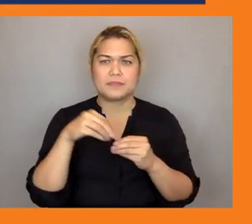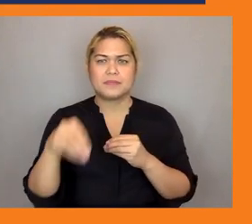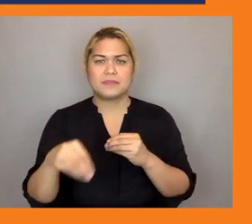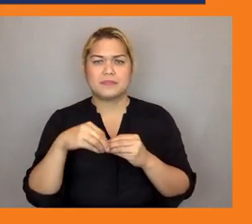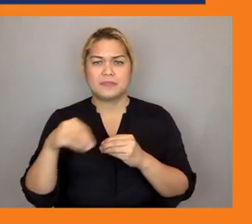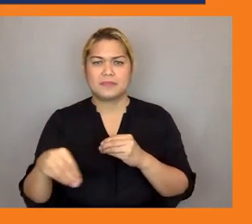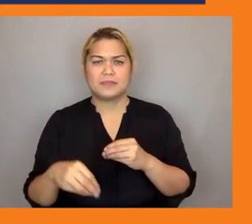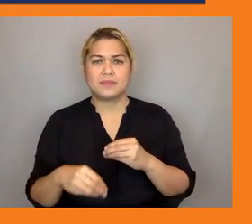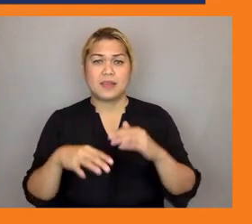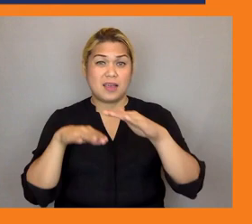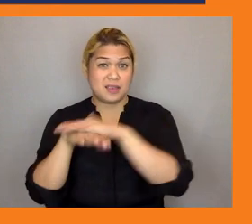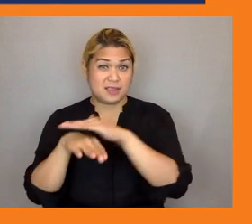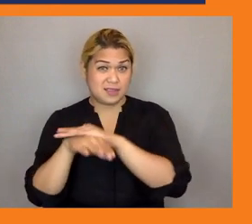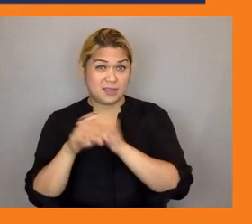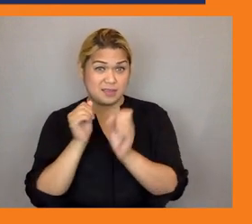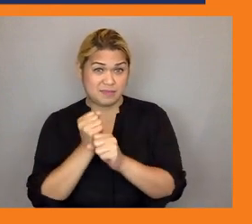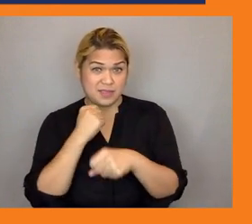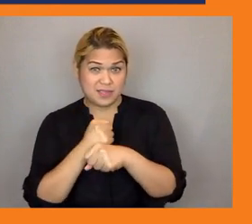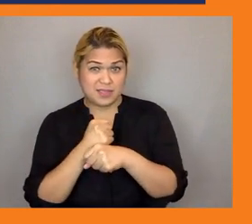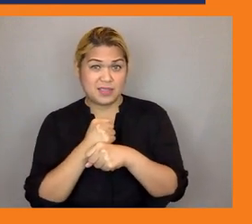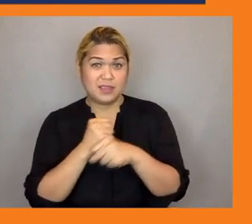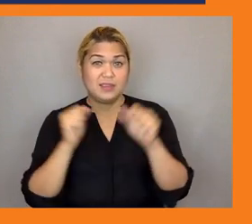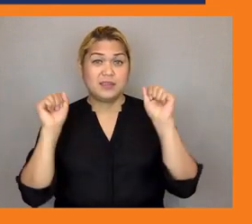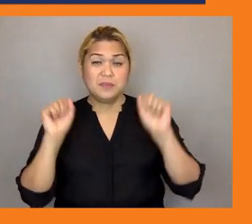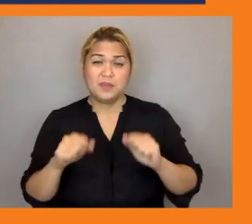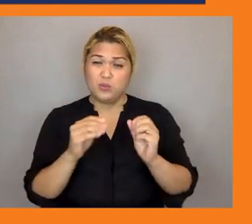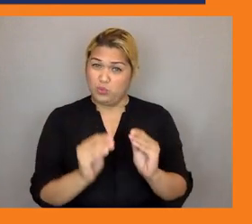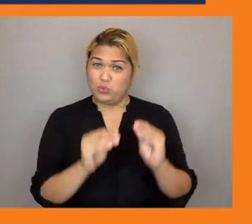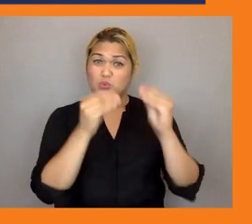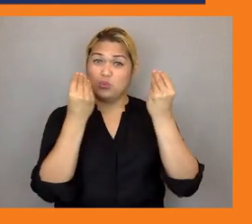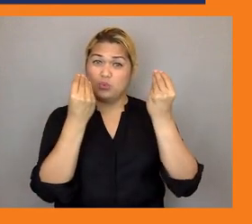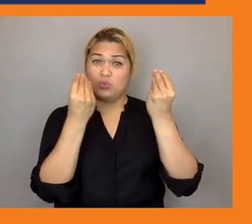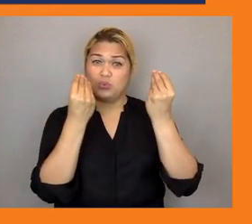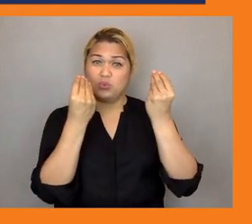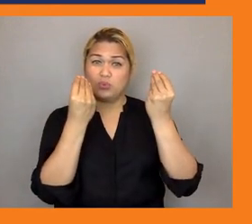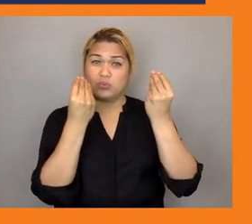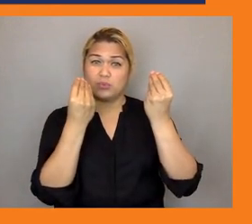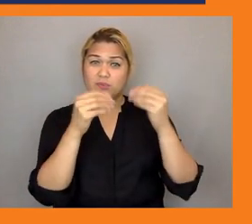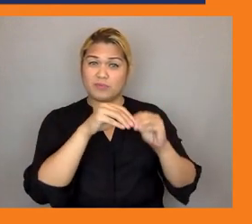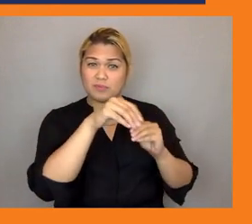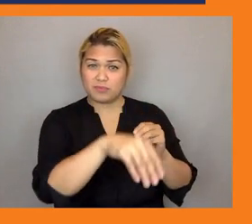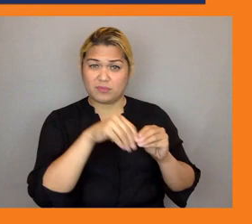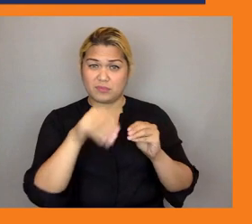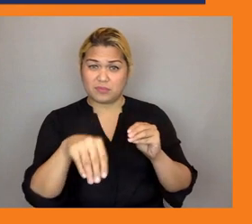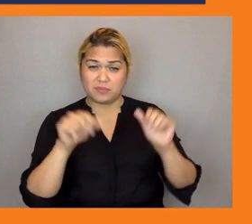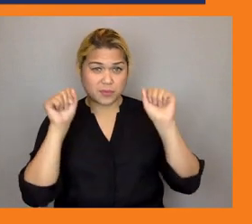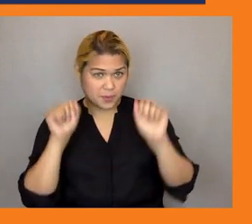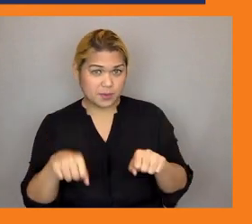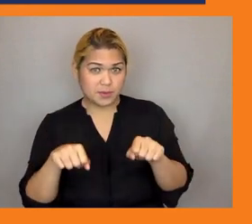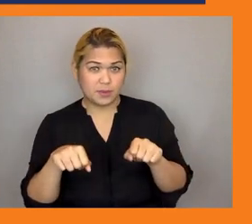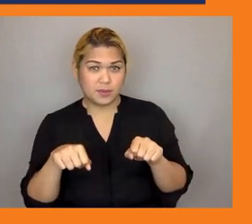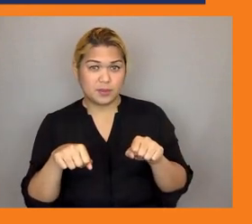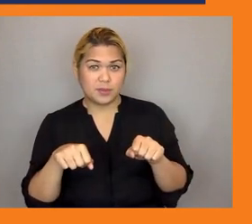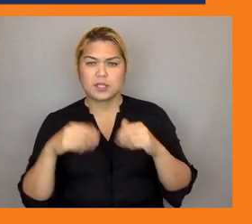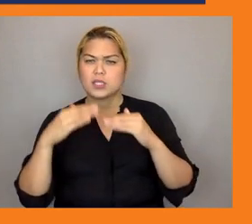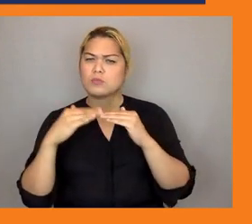to attract young people to rural activities especially in agriculture it means also um potential to increase productivity um also